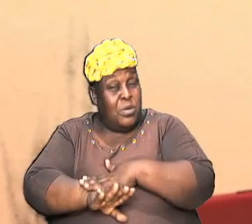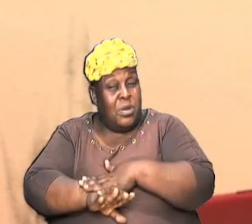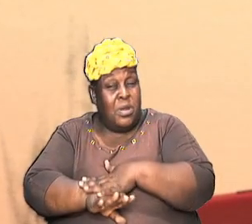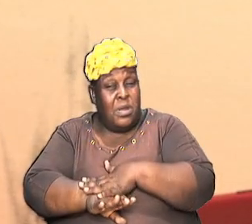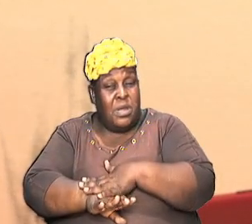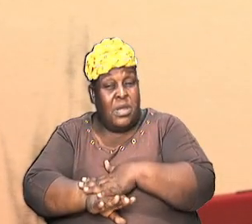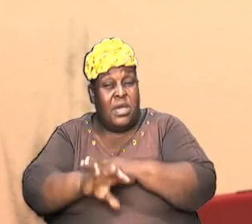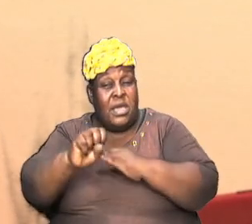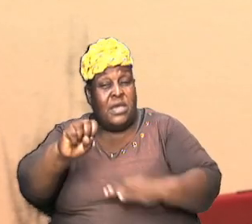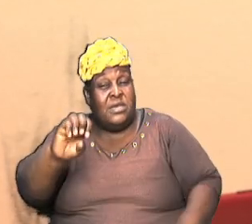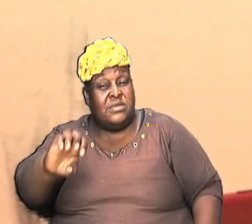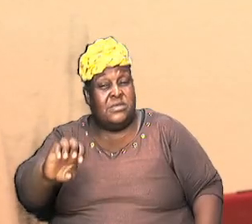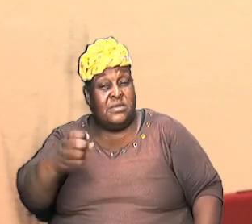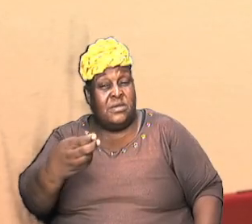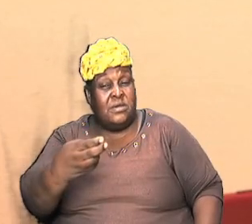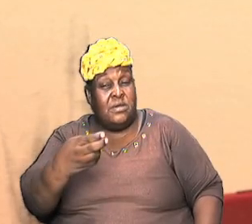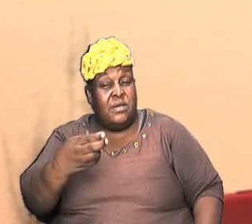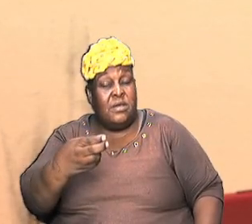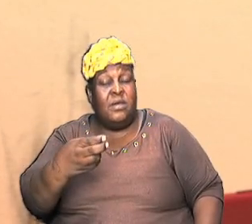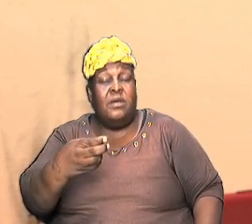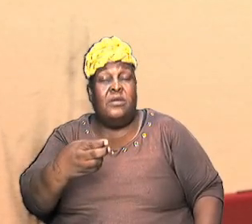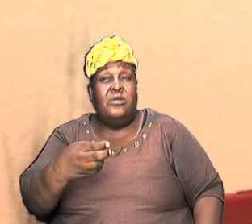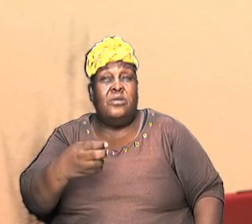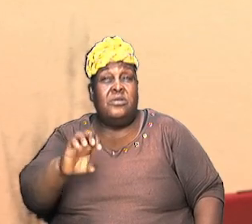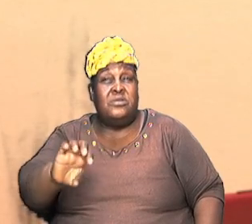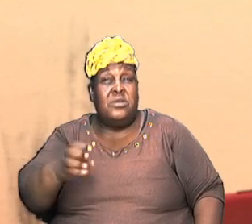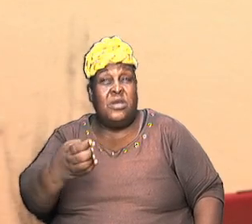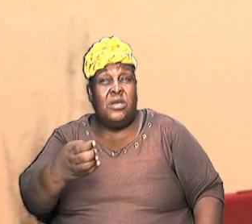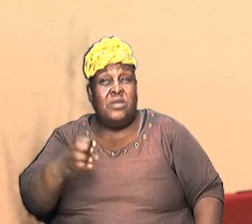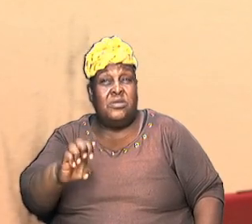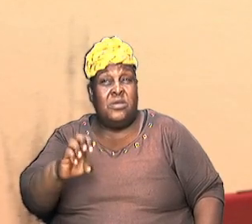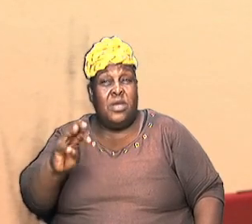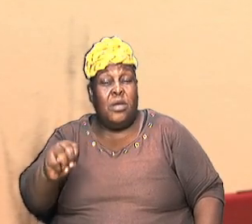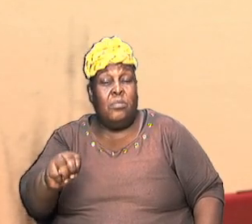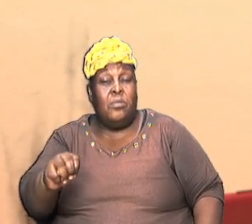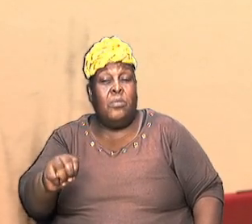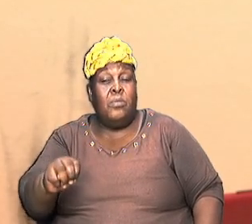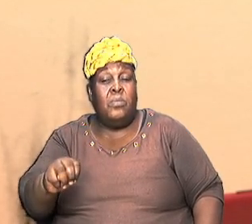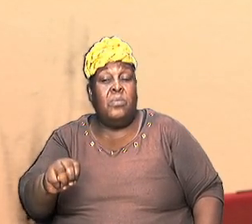Seth Shem was still alive